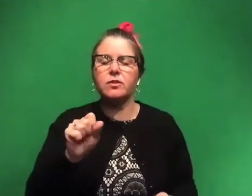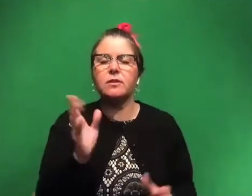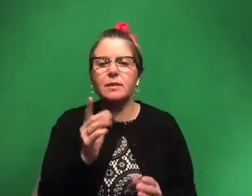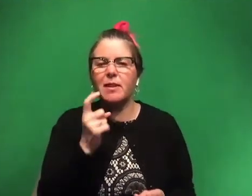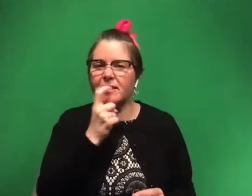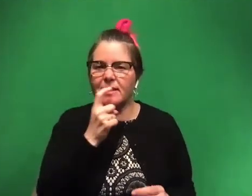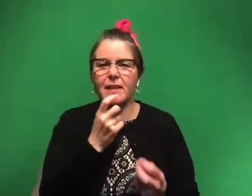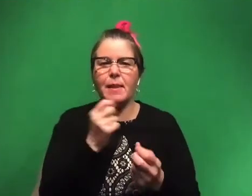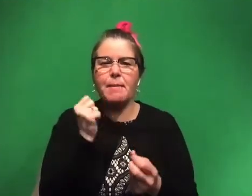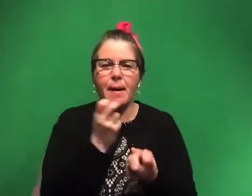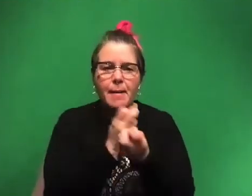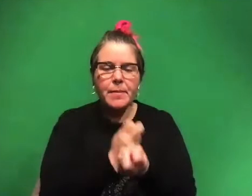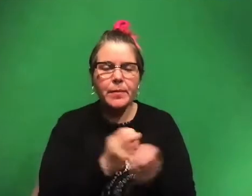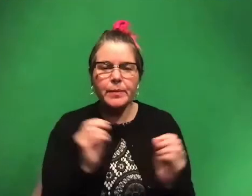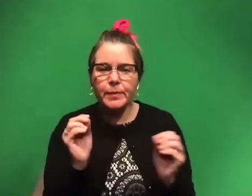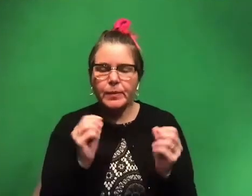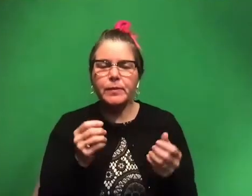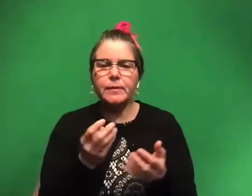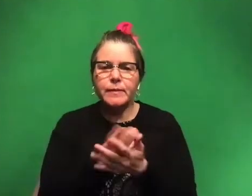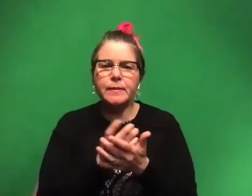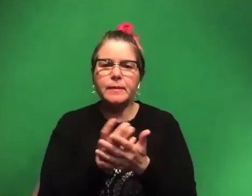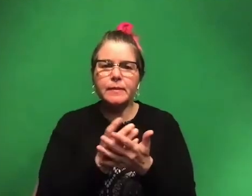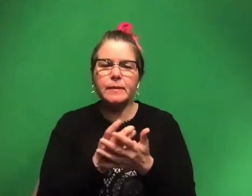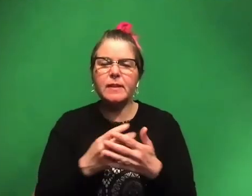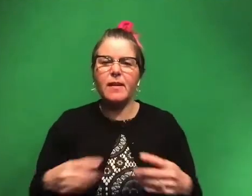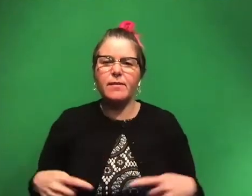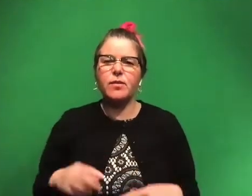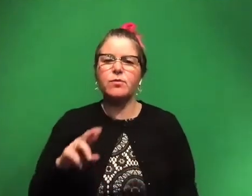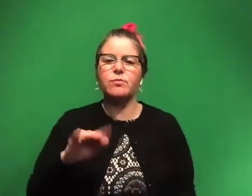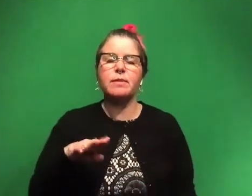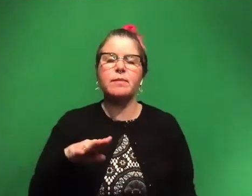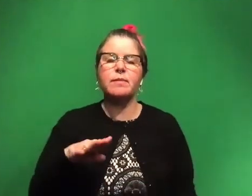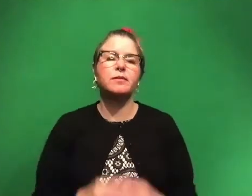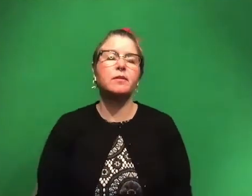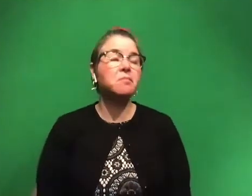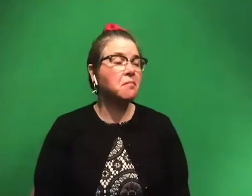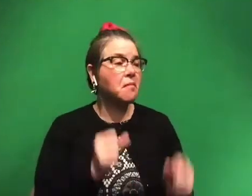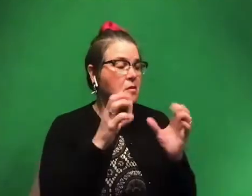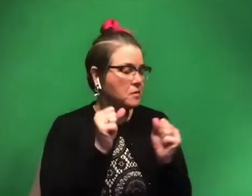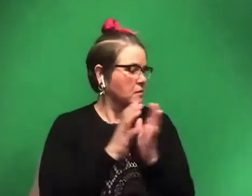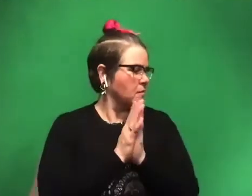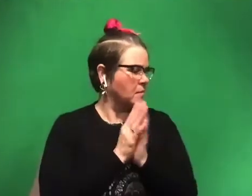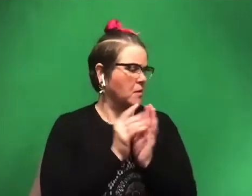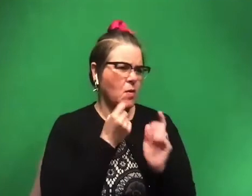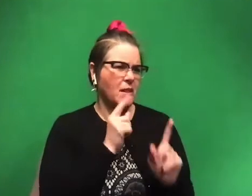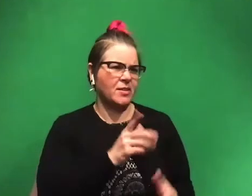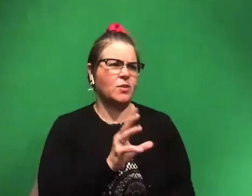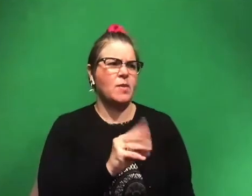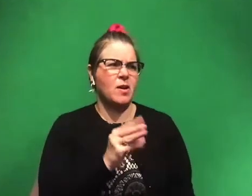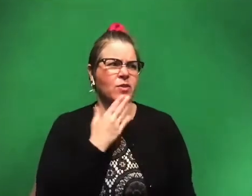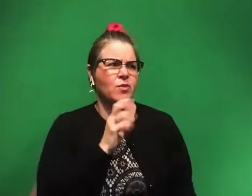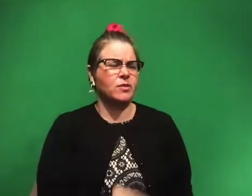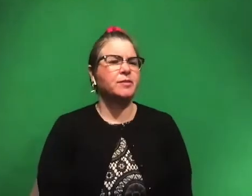little pieces of backbone, um, and rib bits. That's awesome. What a, what a cool answer. That's great. Good question.